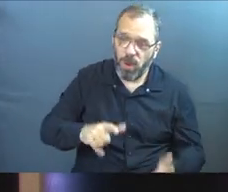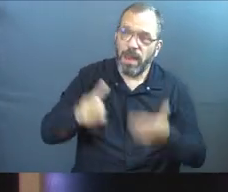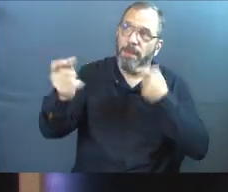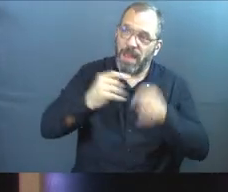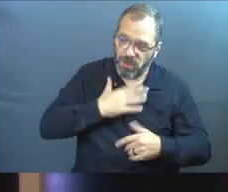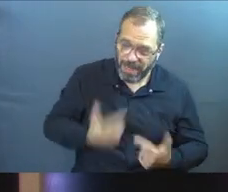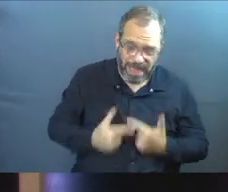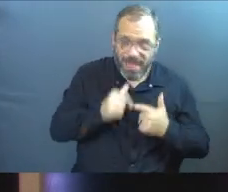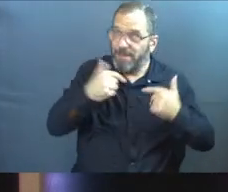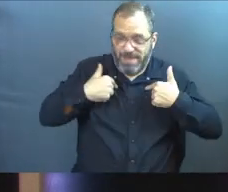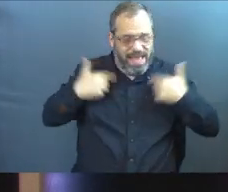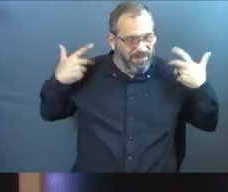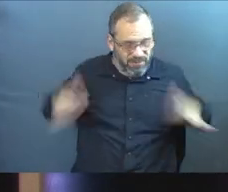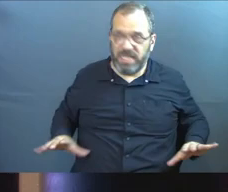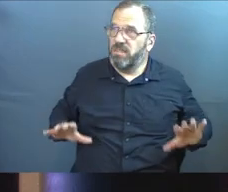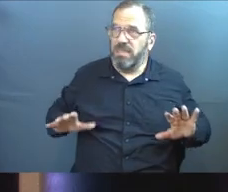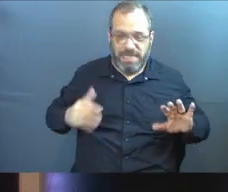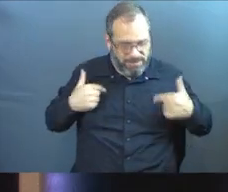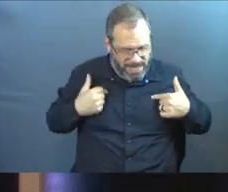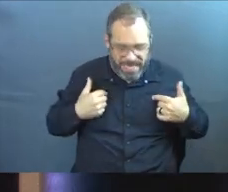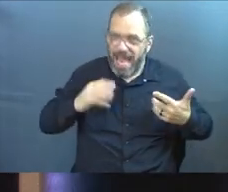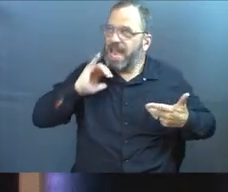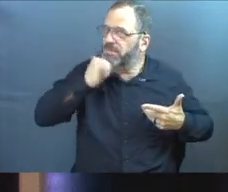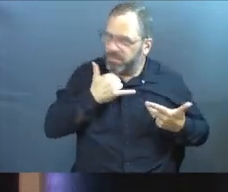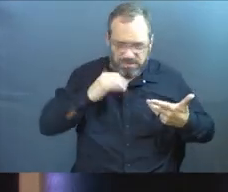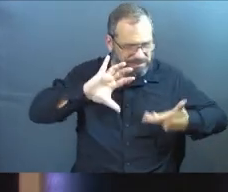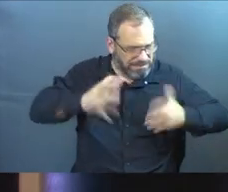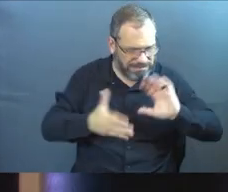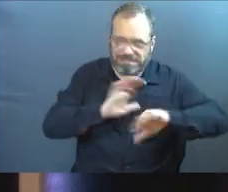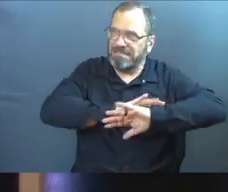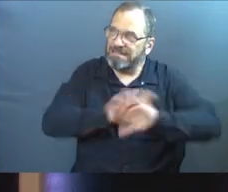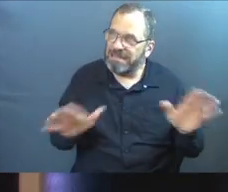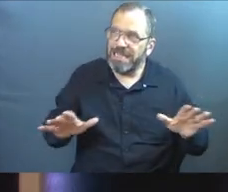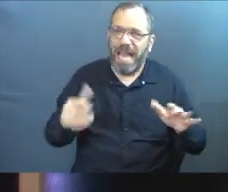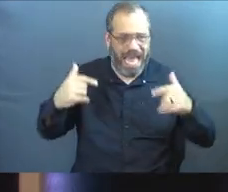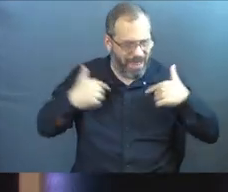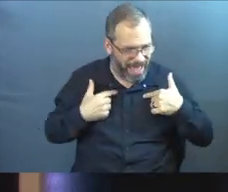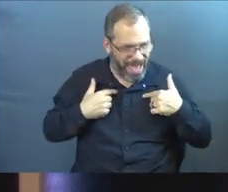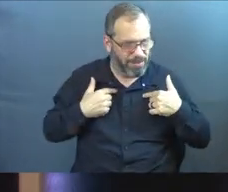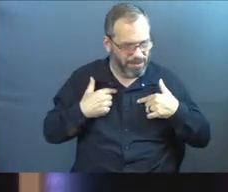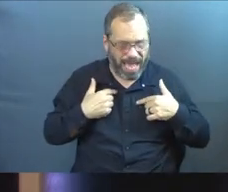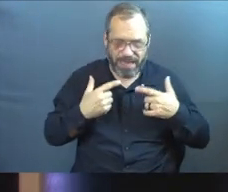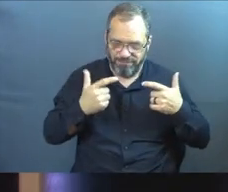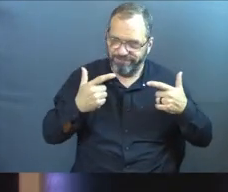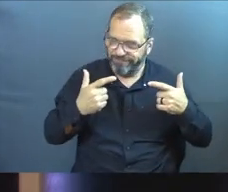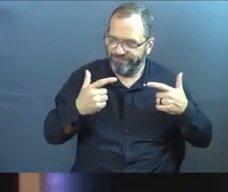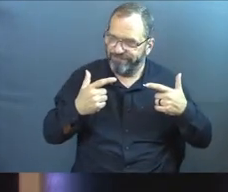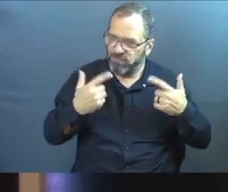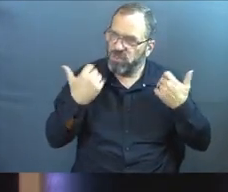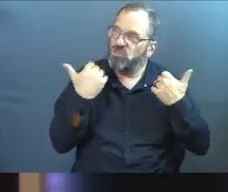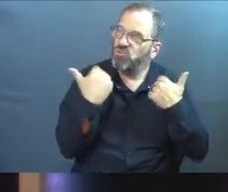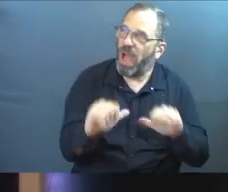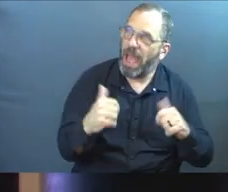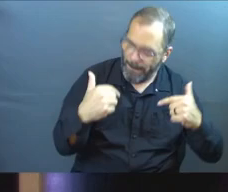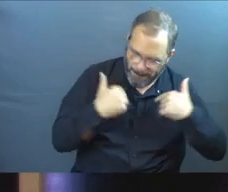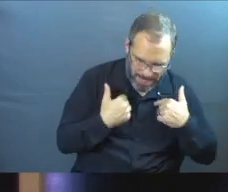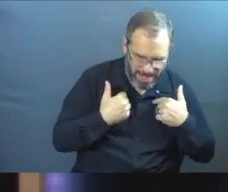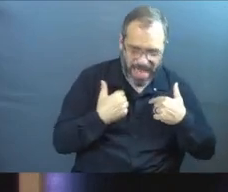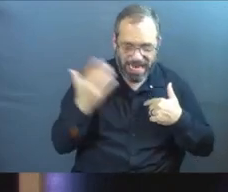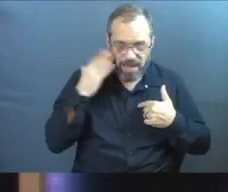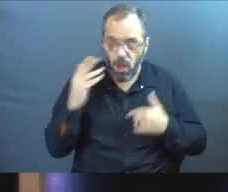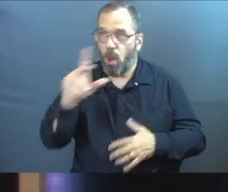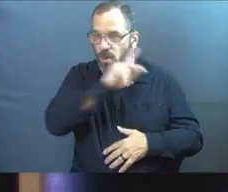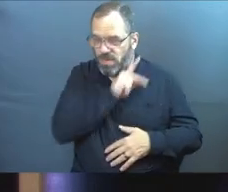my life now, not me anymore? I've screwed this up way too much. I've had my shot and I know where